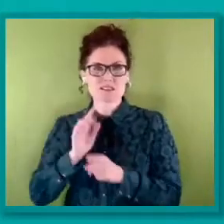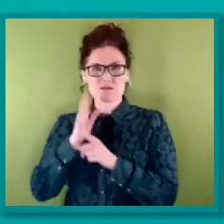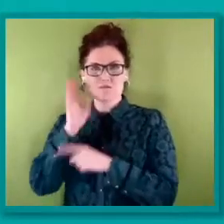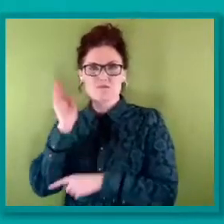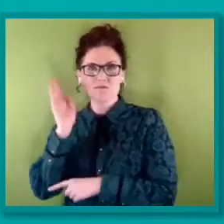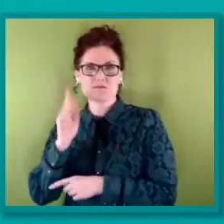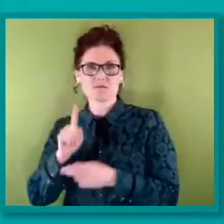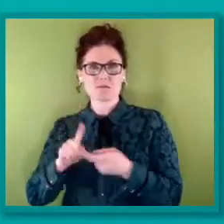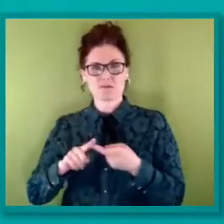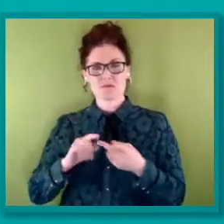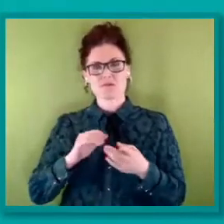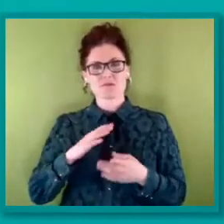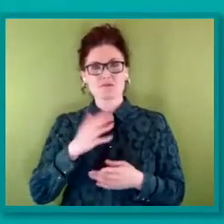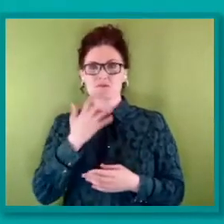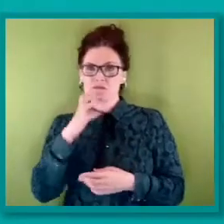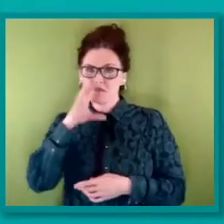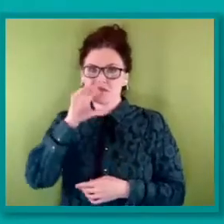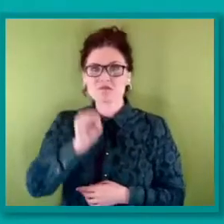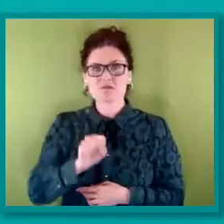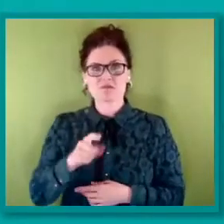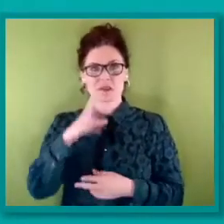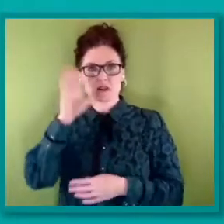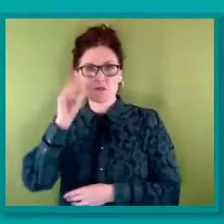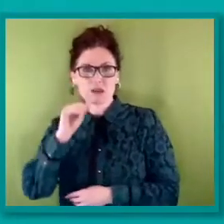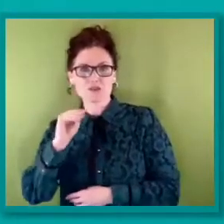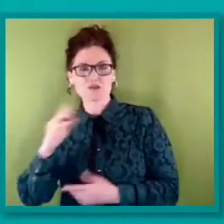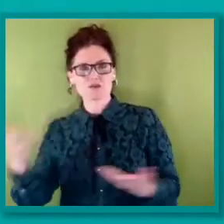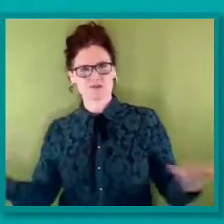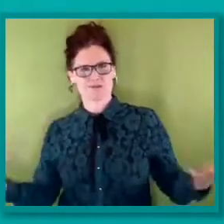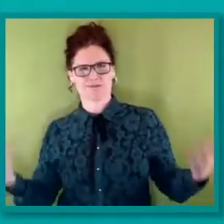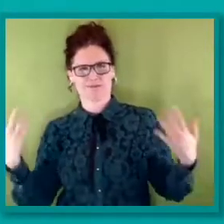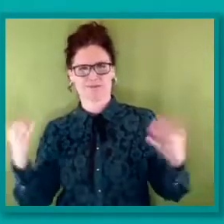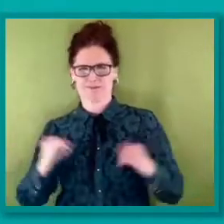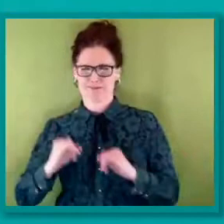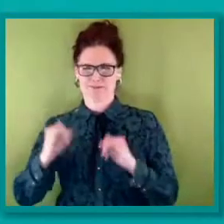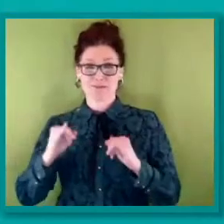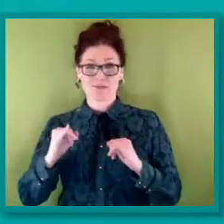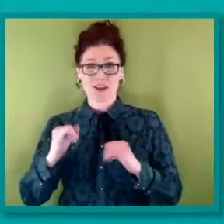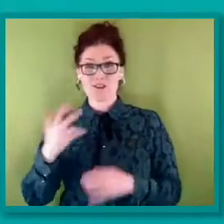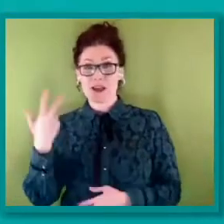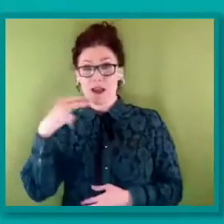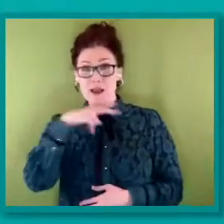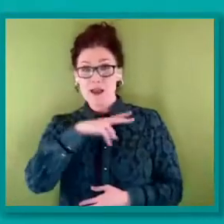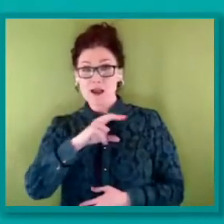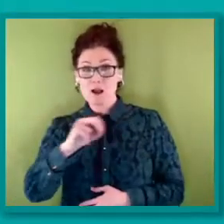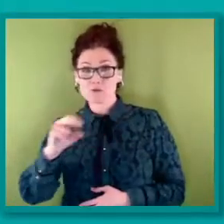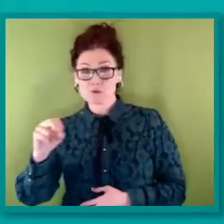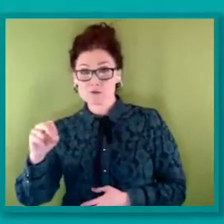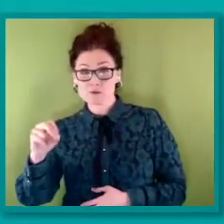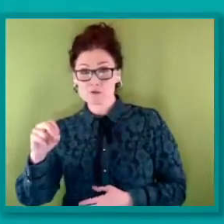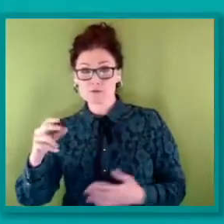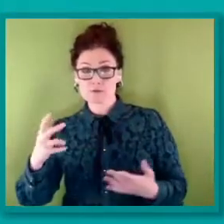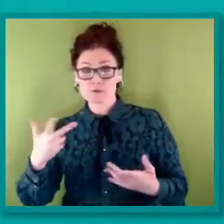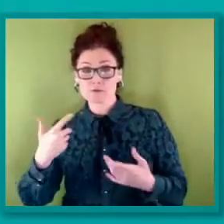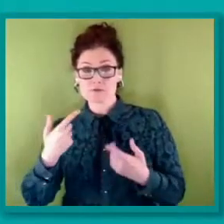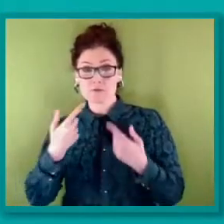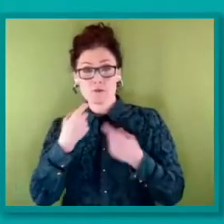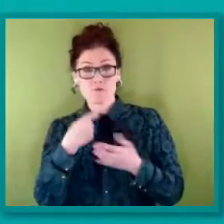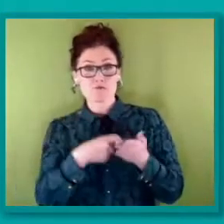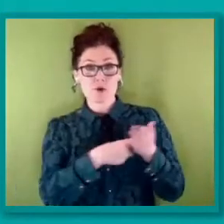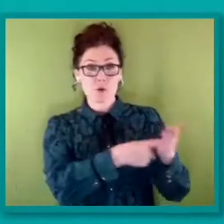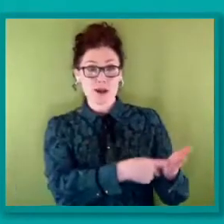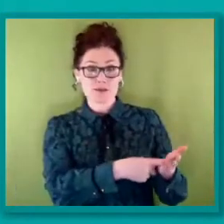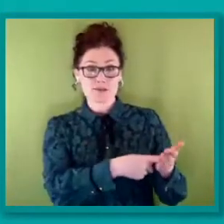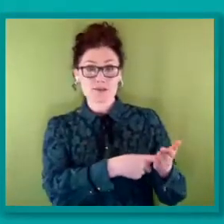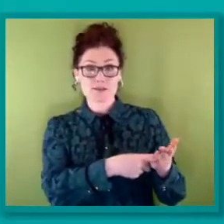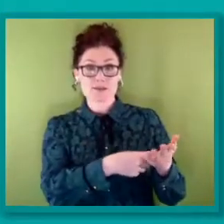800 freedom of information requests a month, yes, 800 to public bodies working with Stonewall, it's about creating